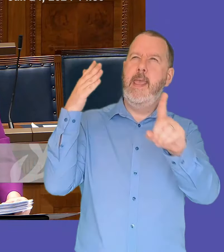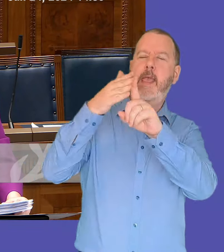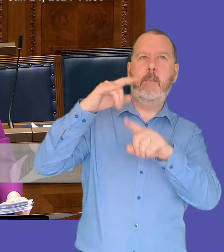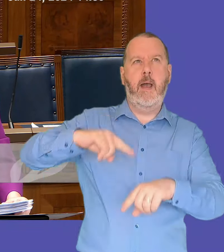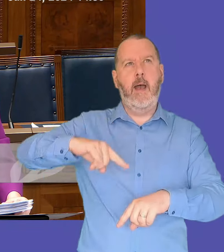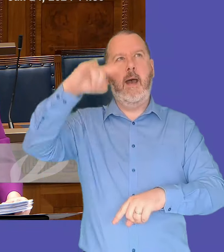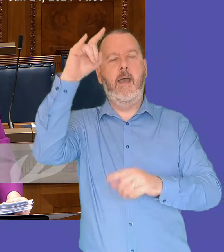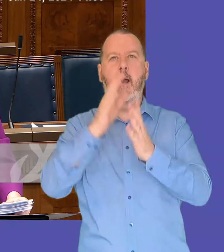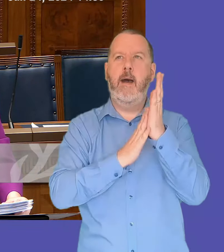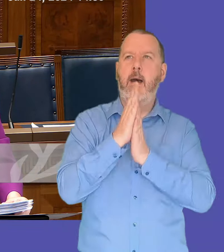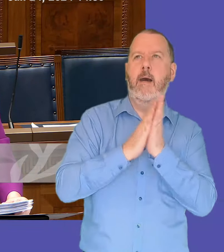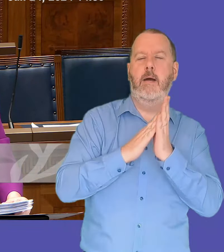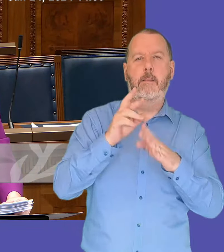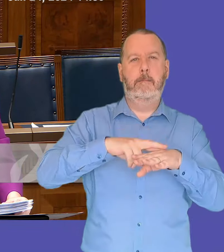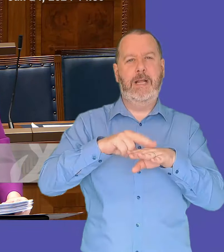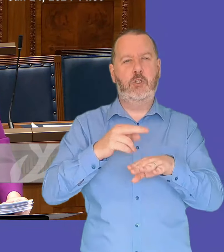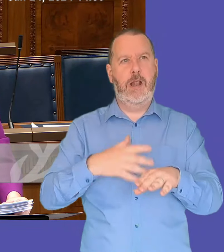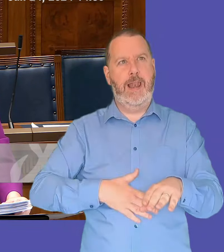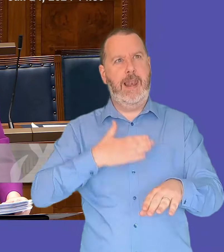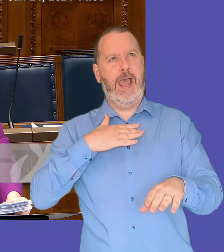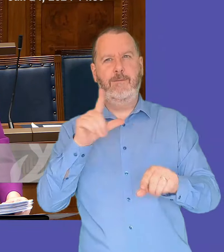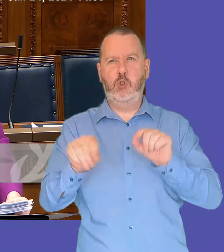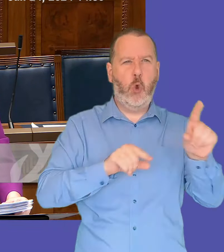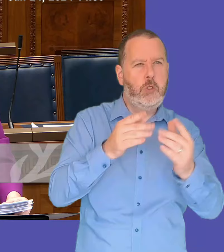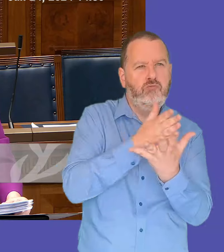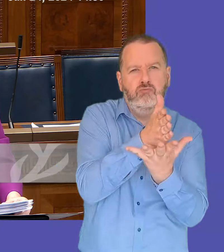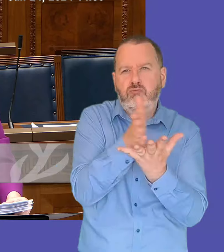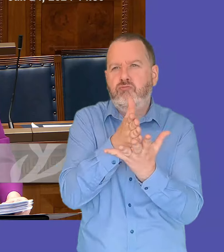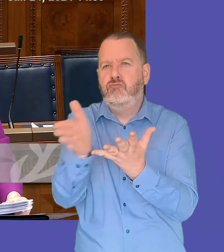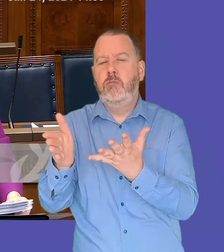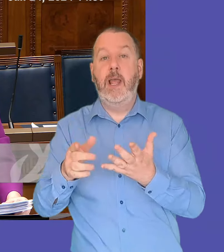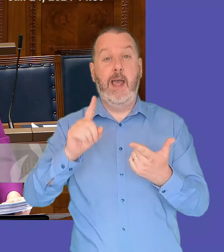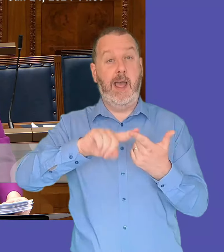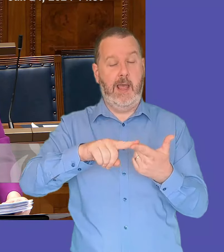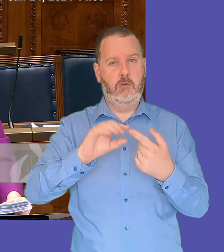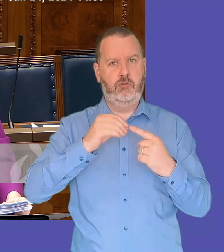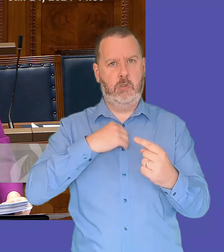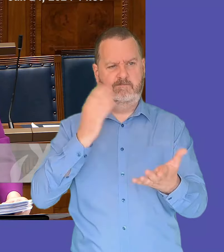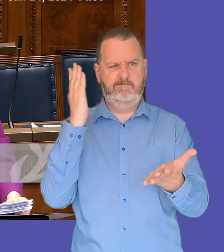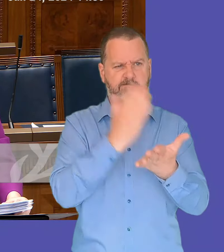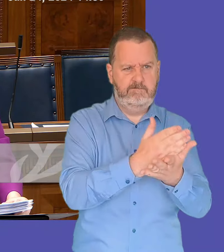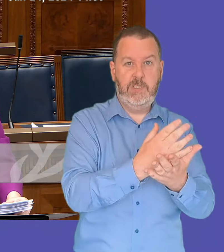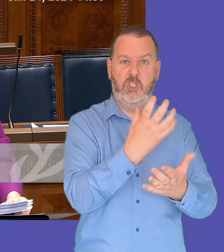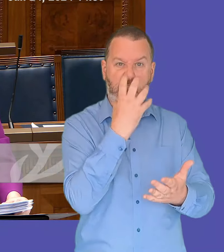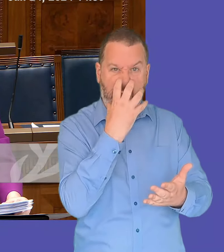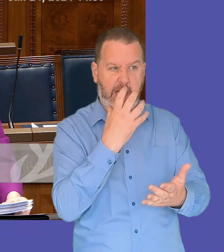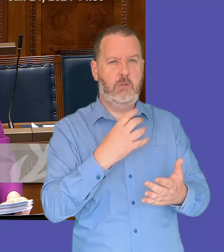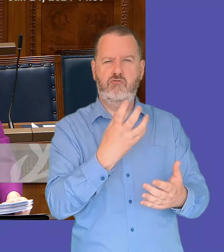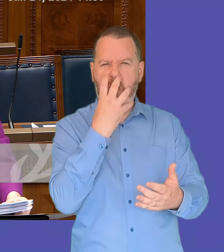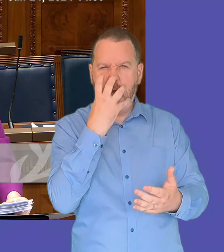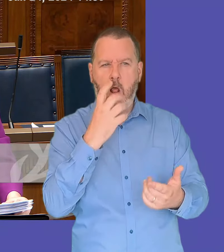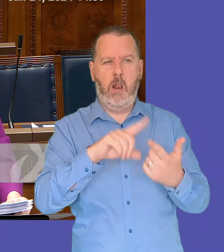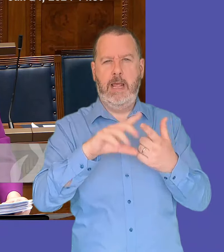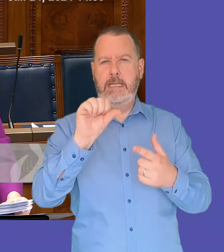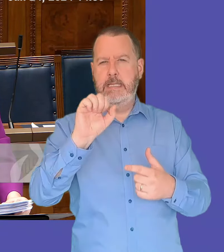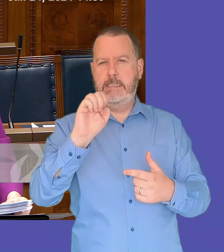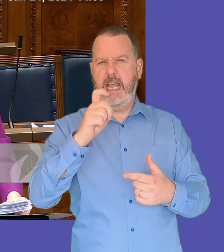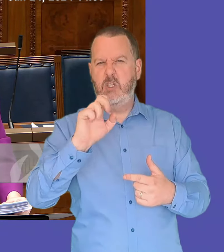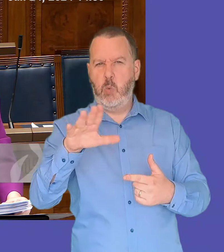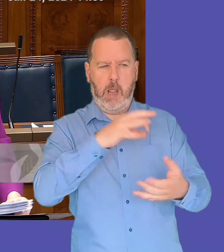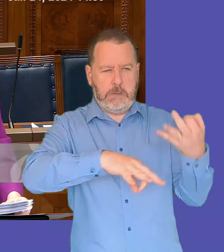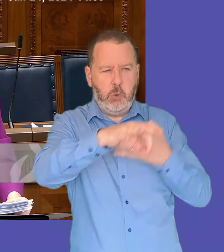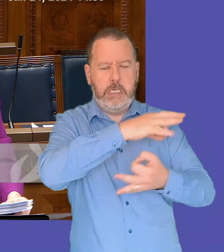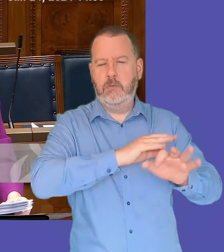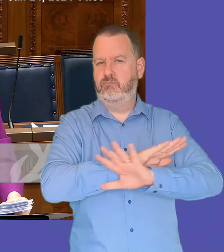life choices for young people and also delivers interventions focused on combating child criminal and child sexual exploitation and delivery